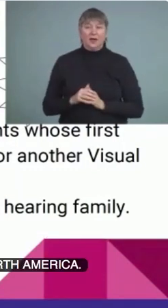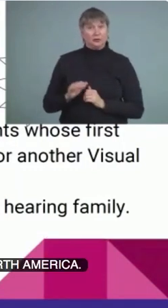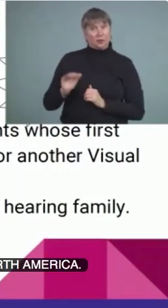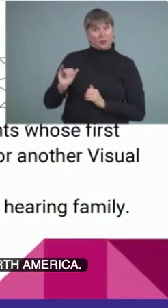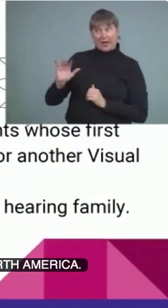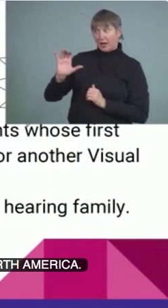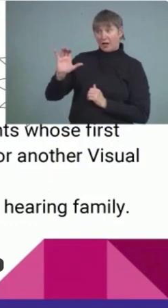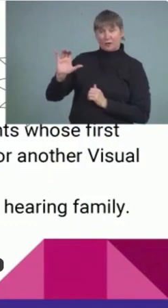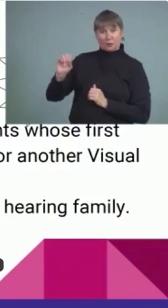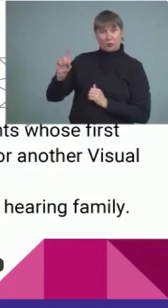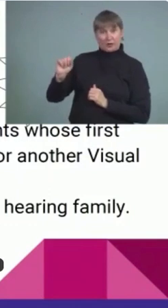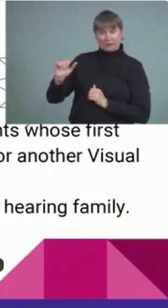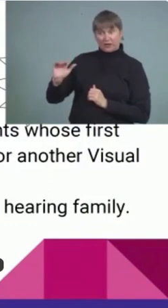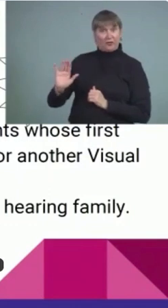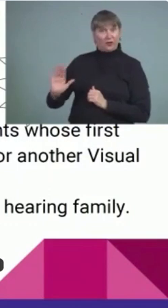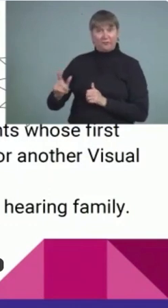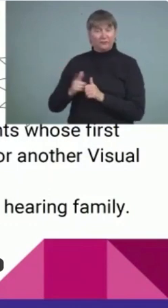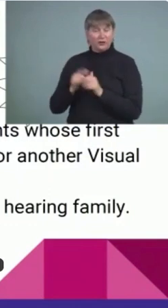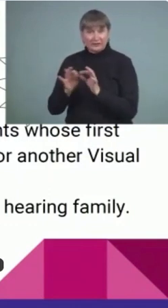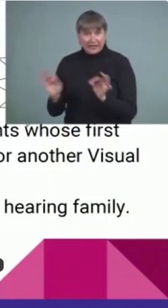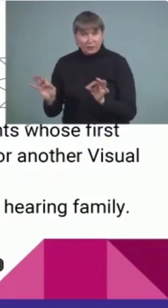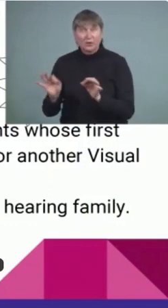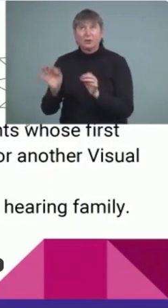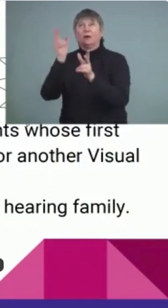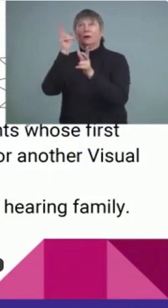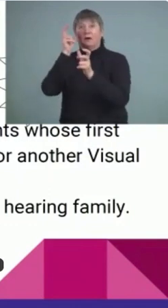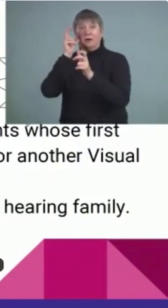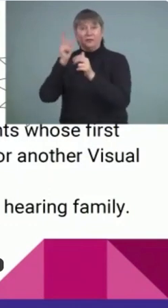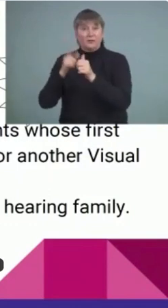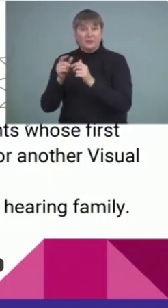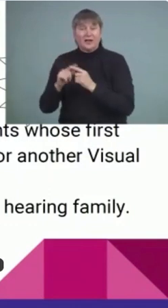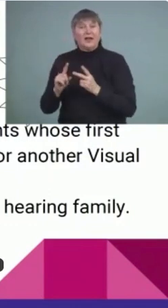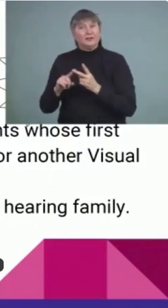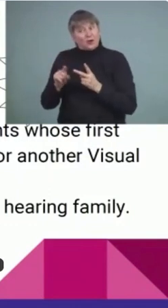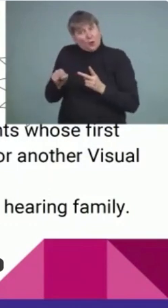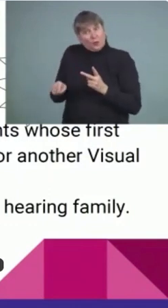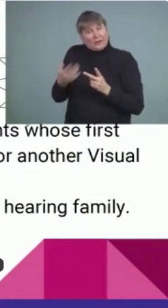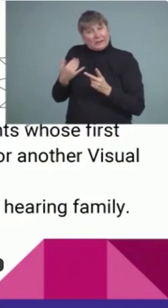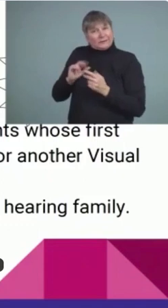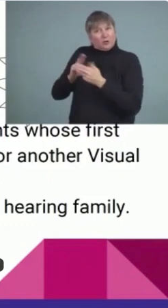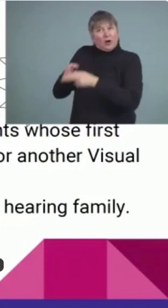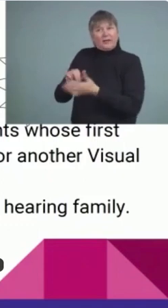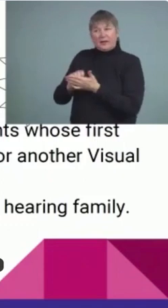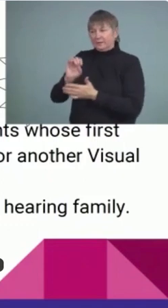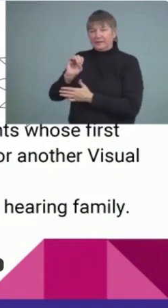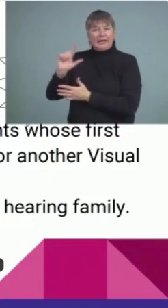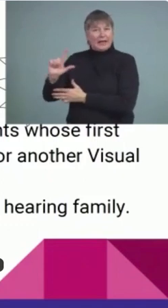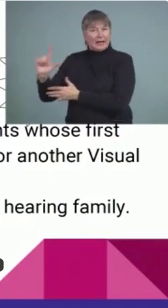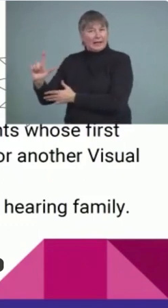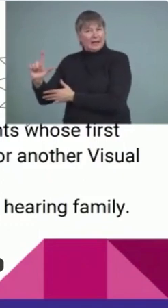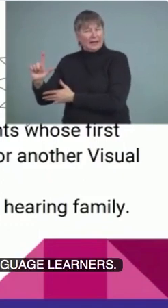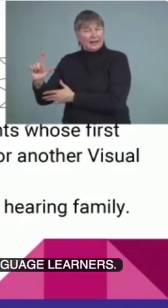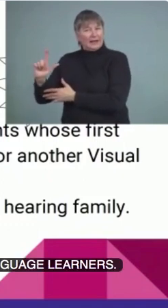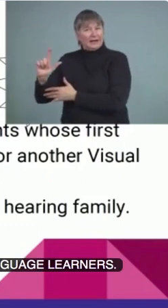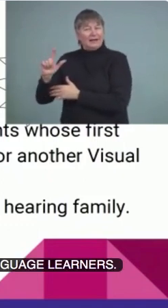language. So these CODA students can be seen as English language learners. Another,